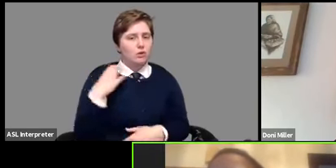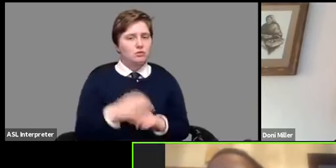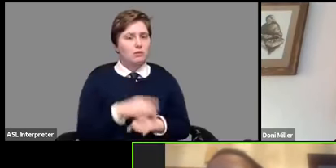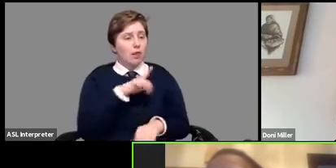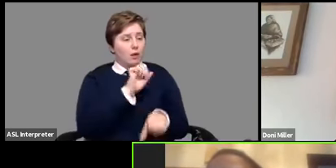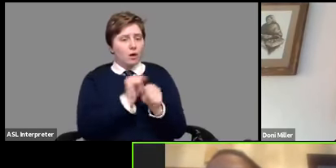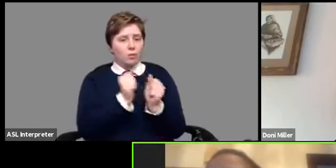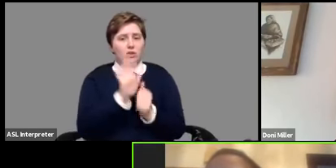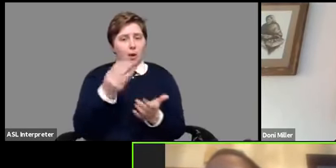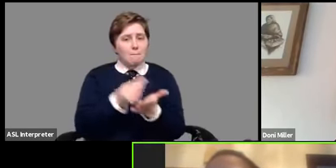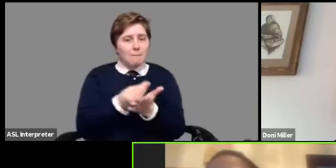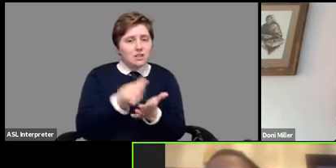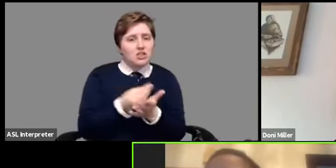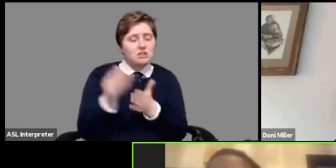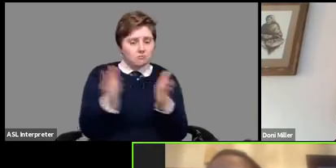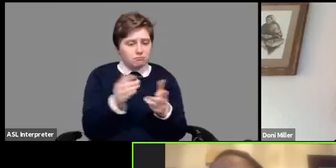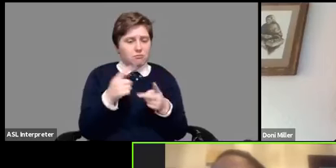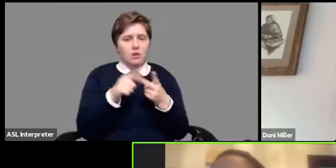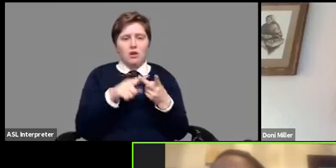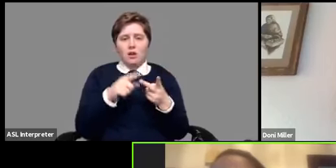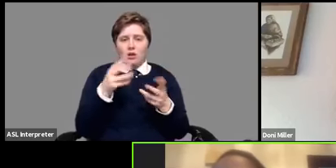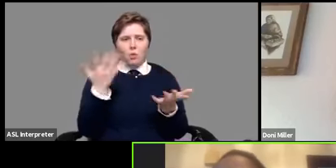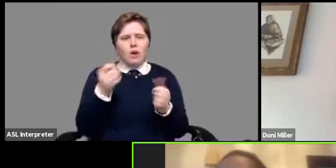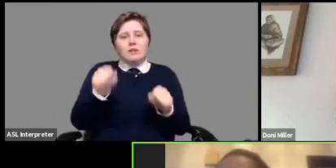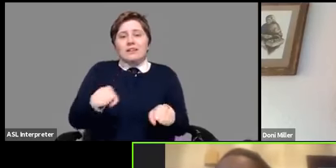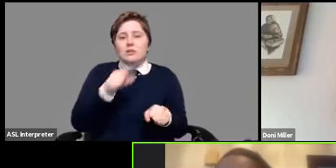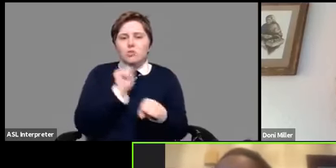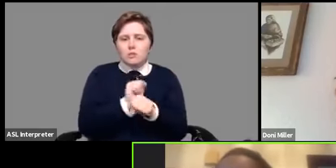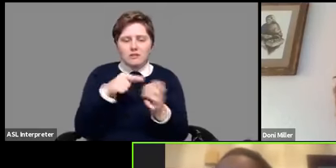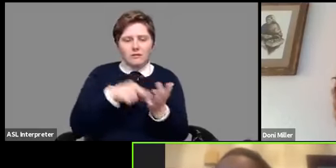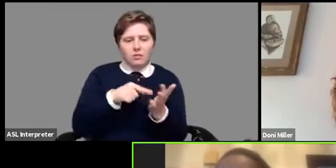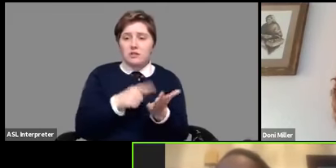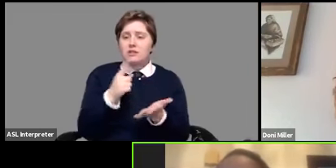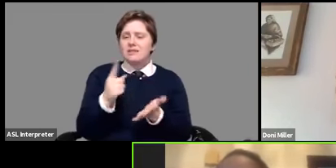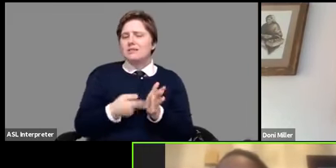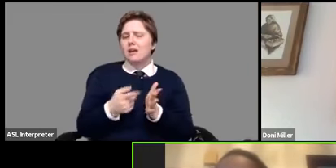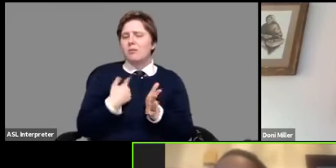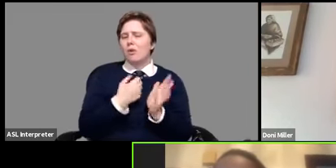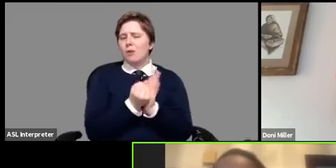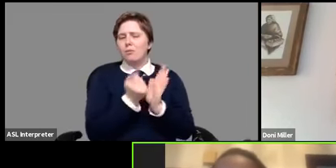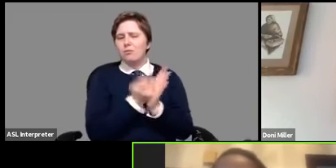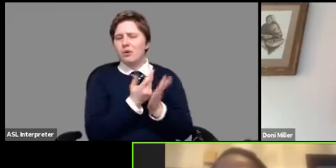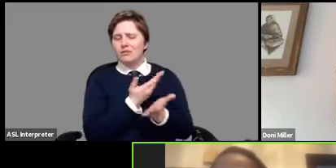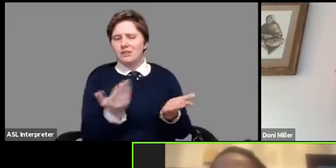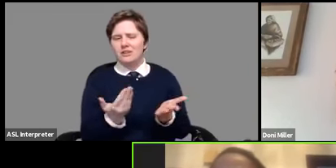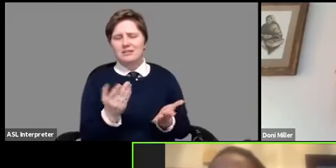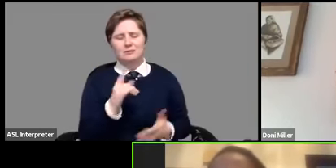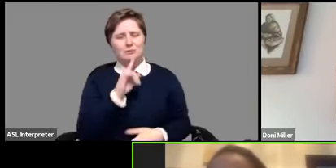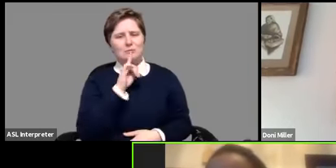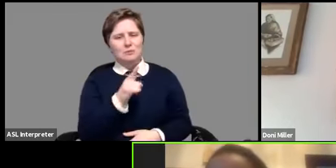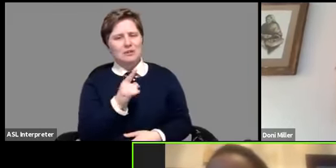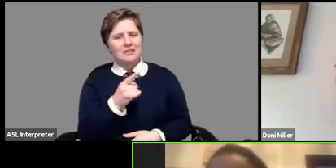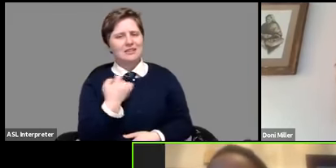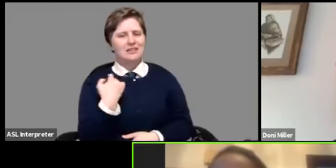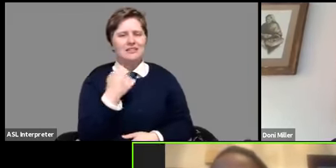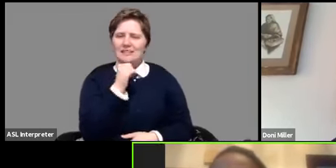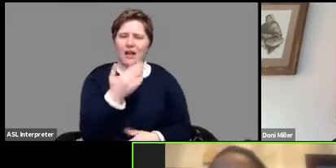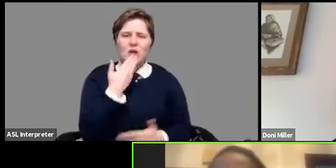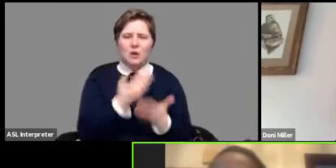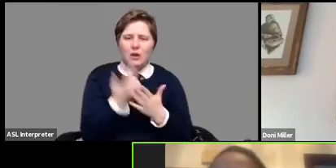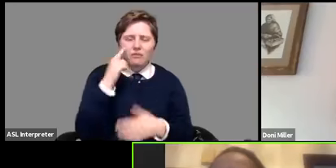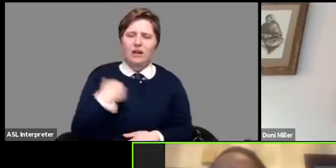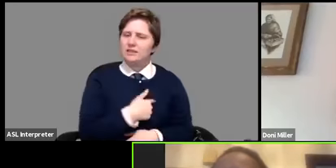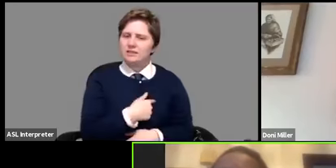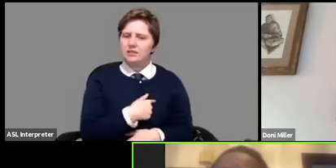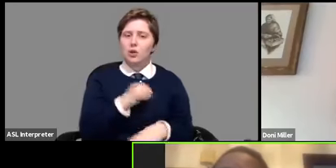your budget looking at what you can afford sometimes we are approved for things that we are not necessarily good for us so